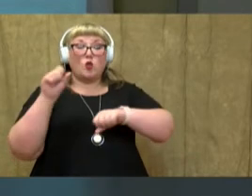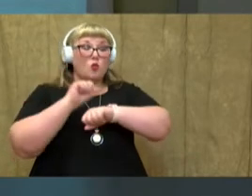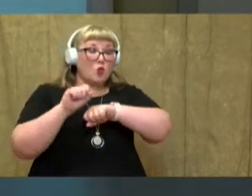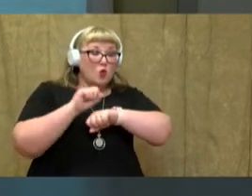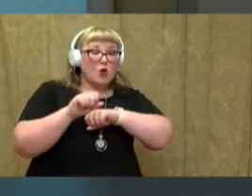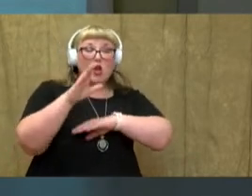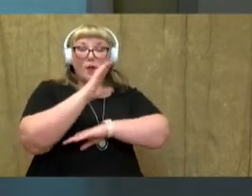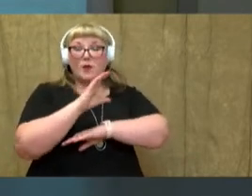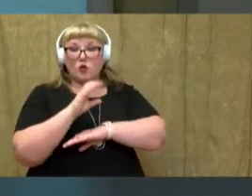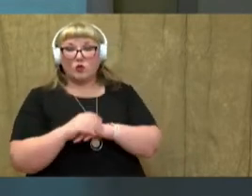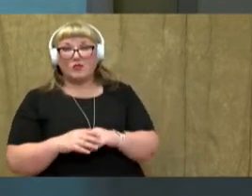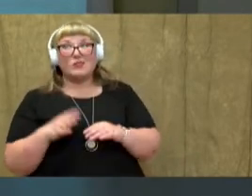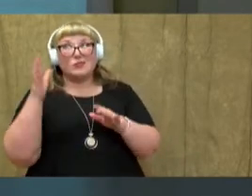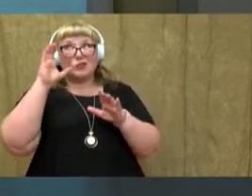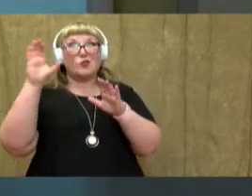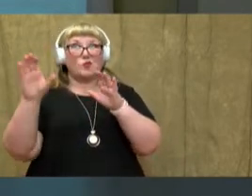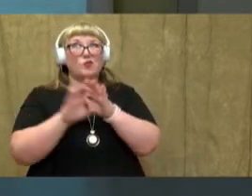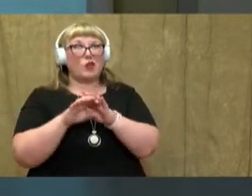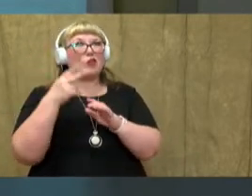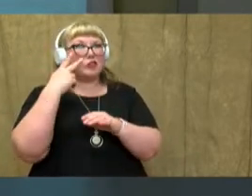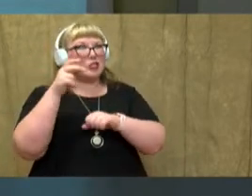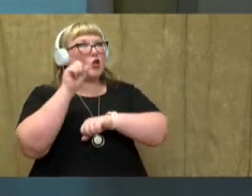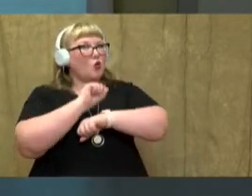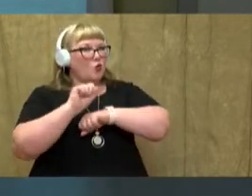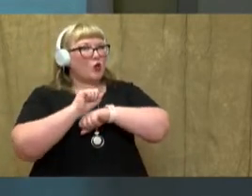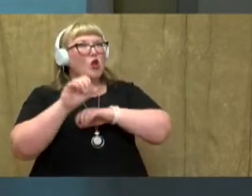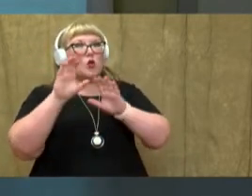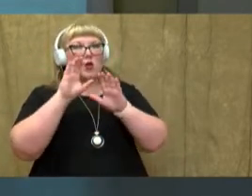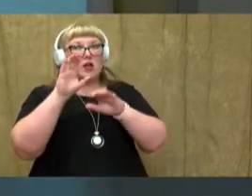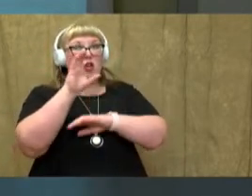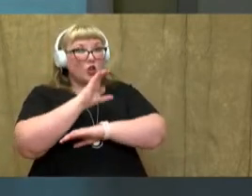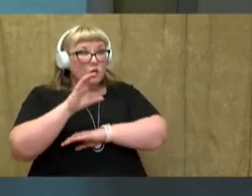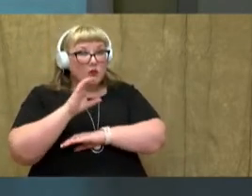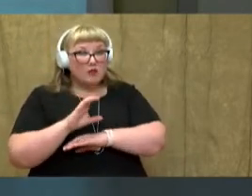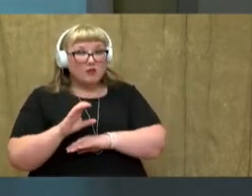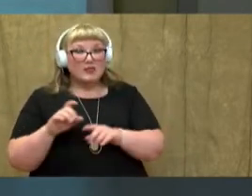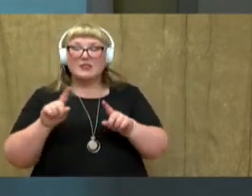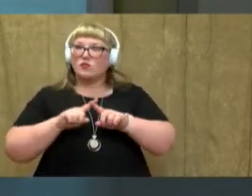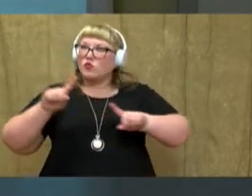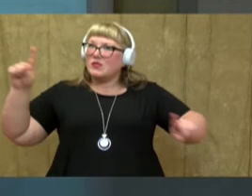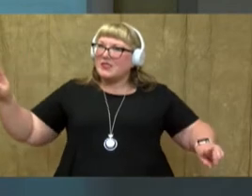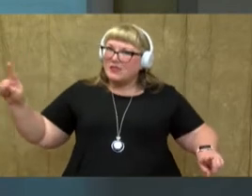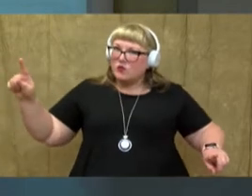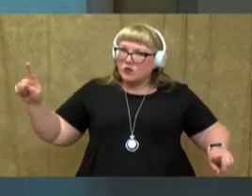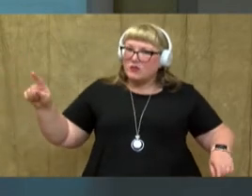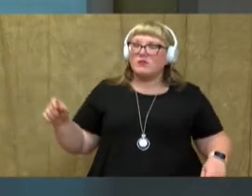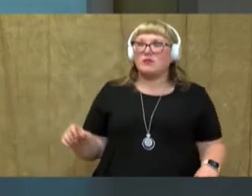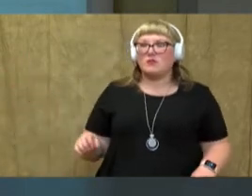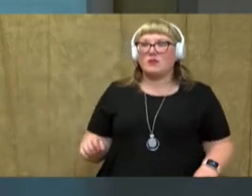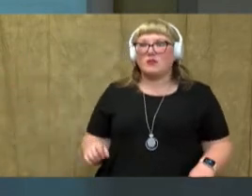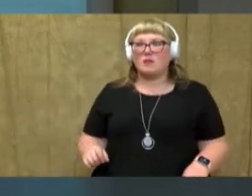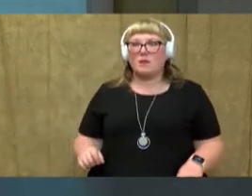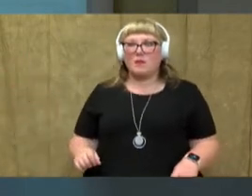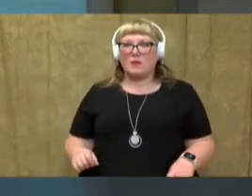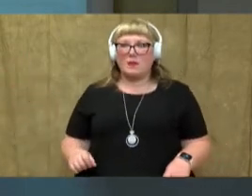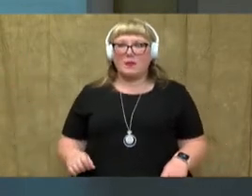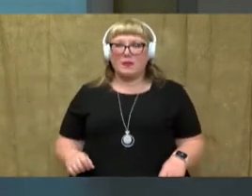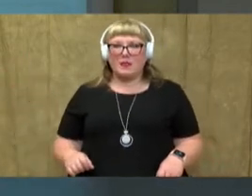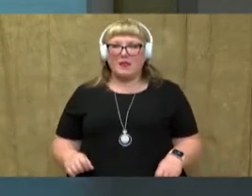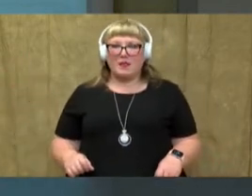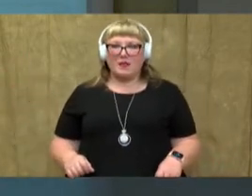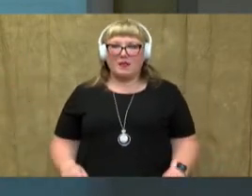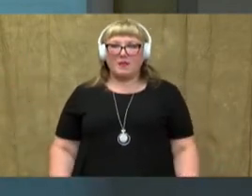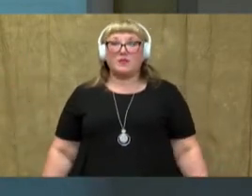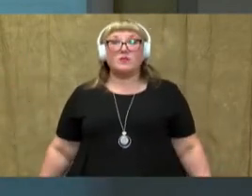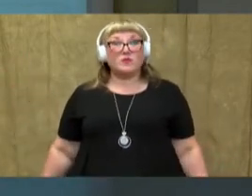computers. So when we look at the picture, we see that they're working on computers. Can you find a way that they are different? Good job. Let's make all those